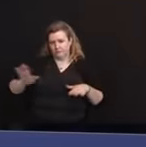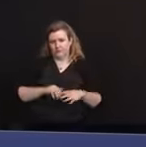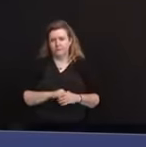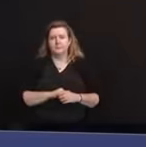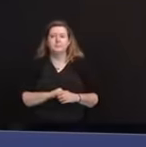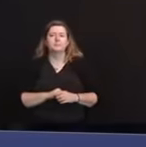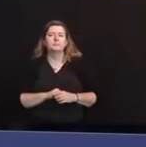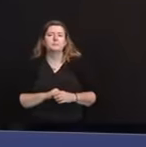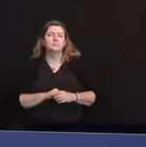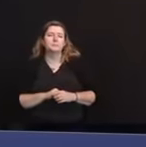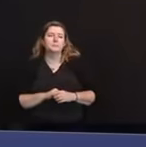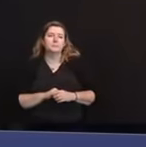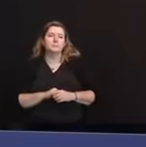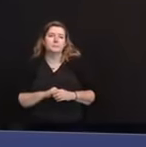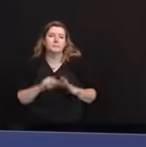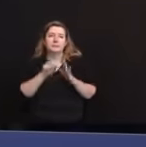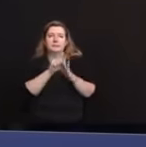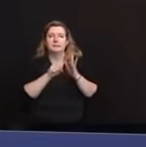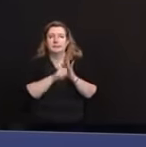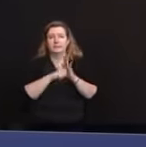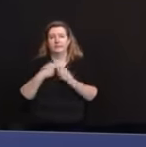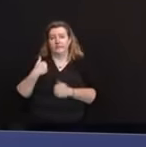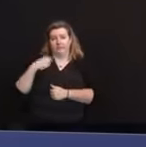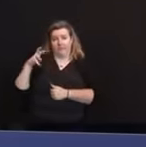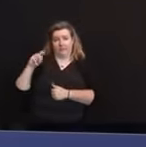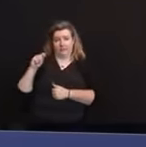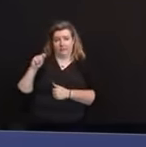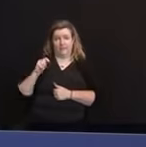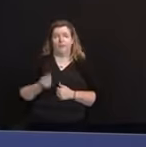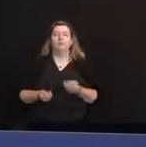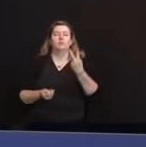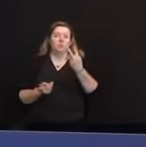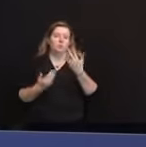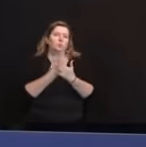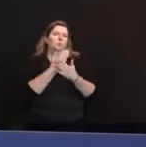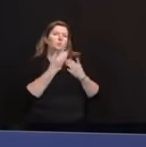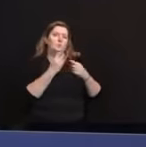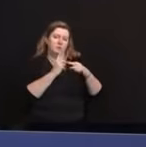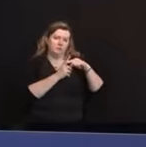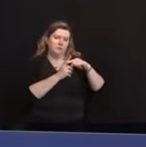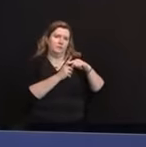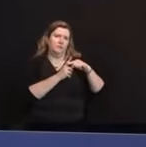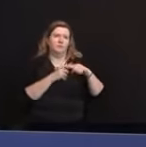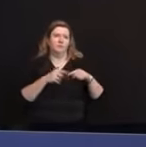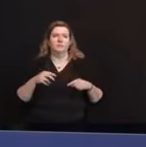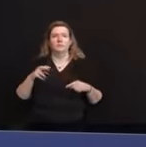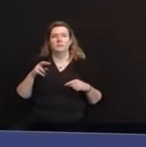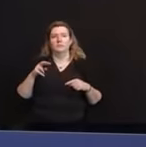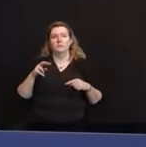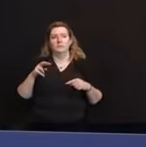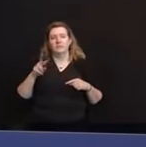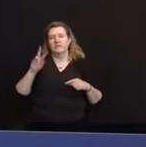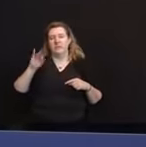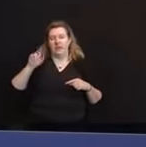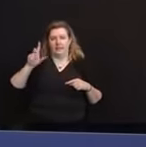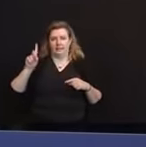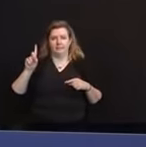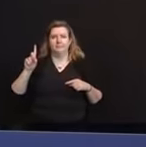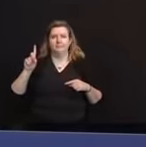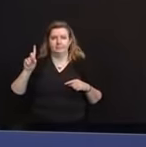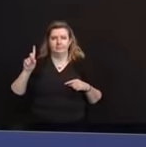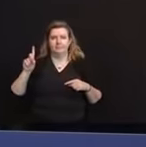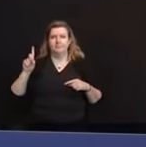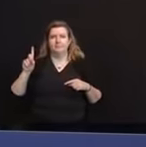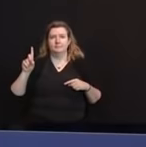homes, we are reporting two new resident cases at the Vineland home. At our state's psychiatric hospitals, we are reporting